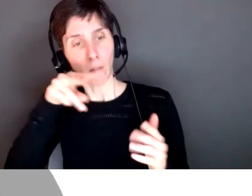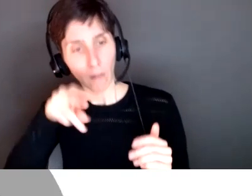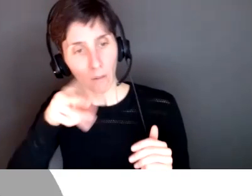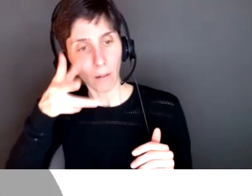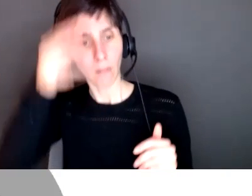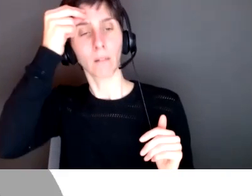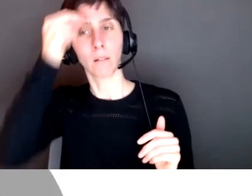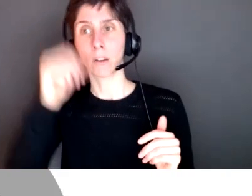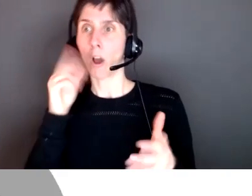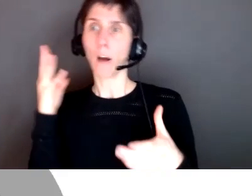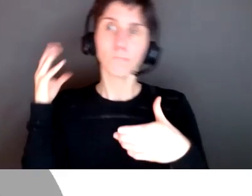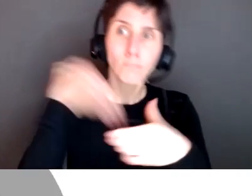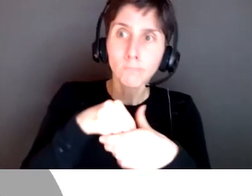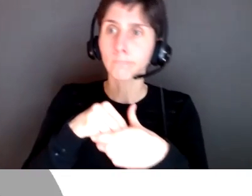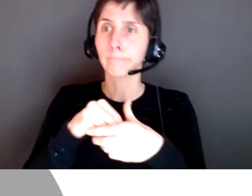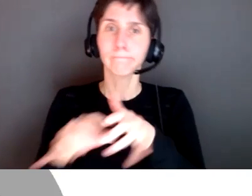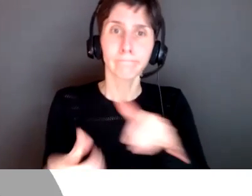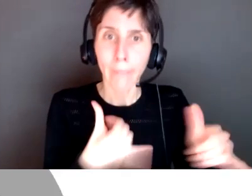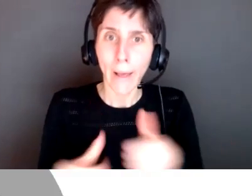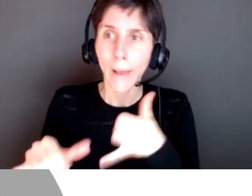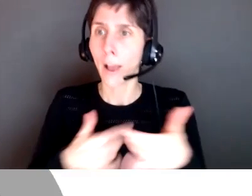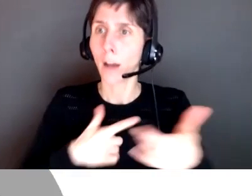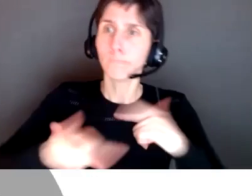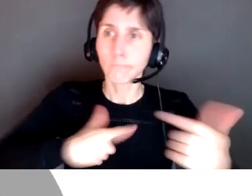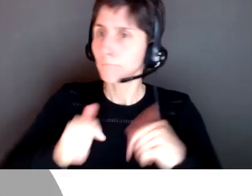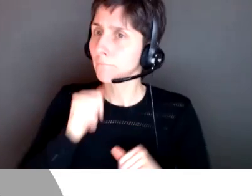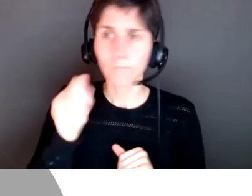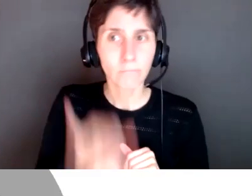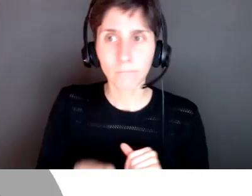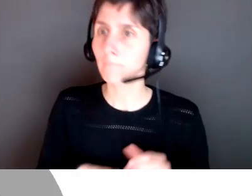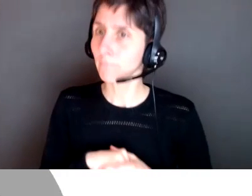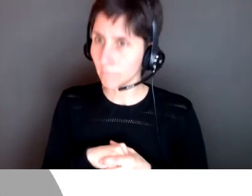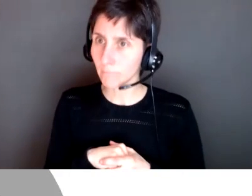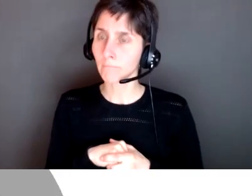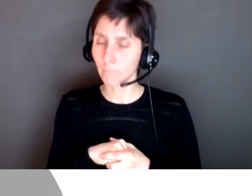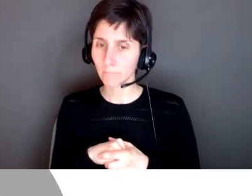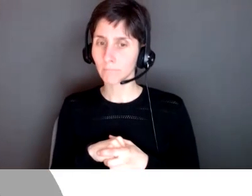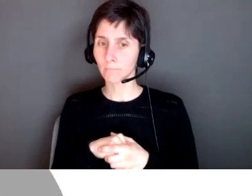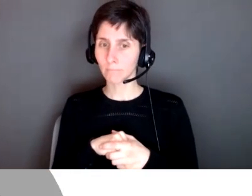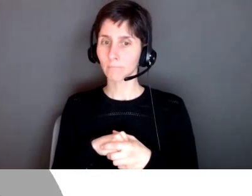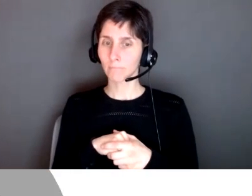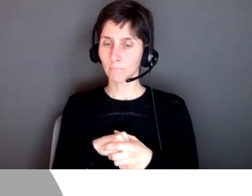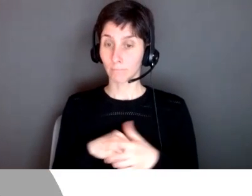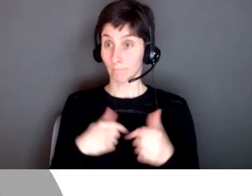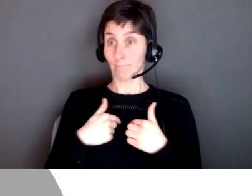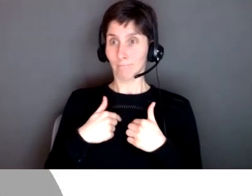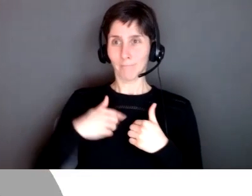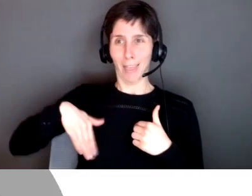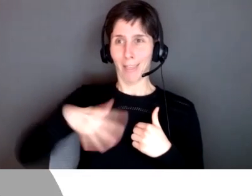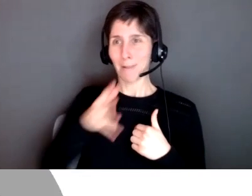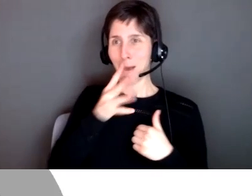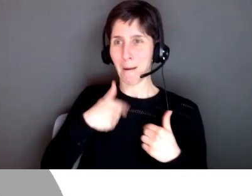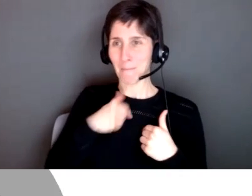much of engagement engaging or playing with the kids um which is how um i mean i'm not a mom but